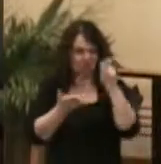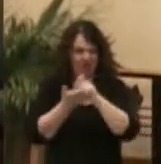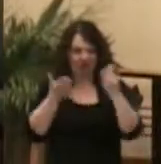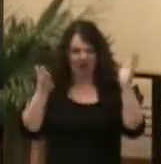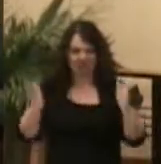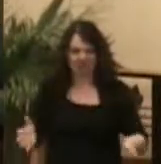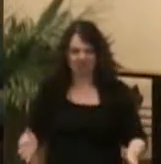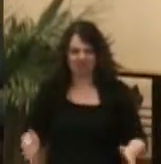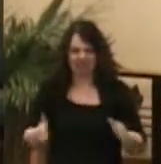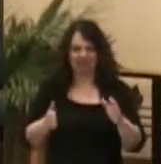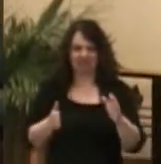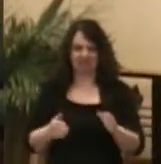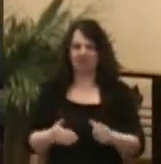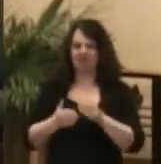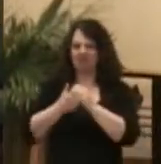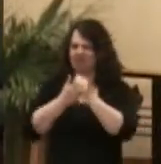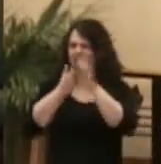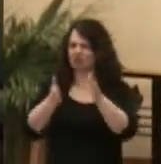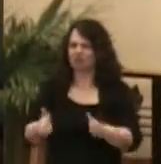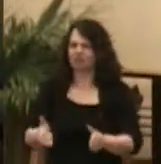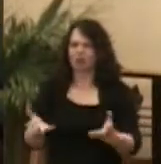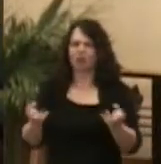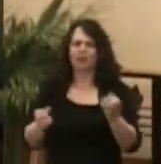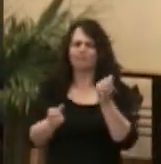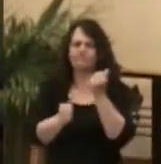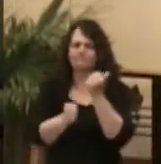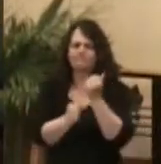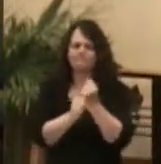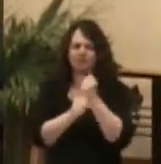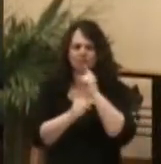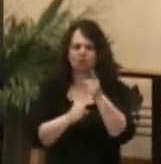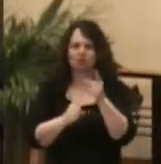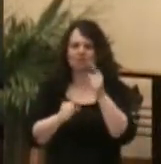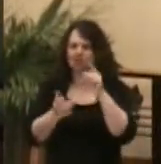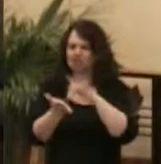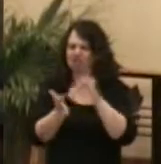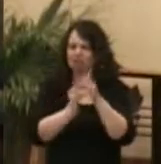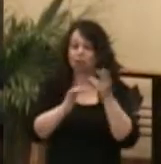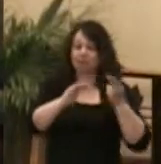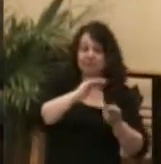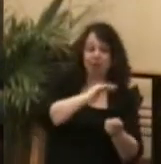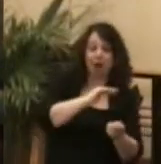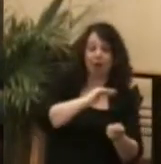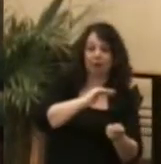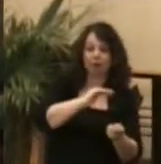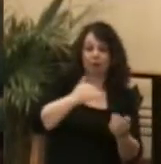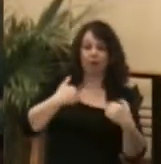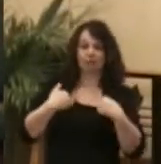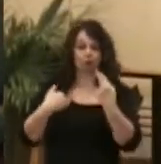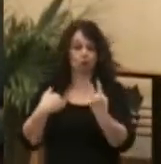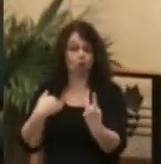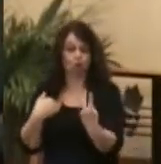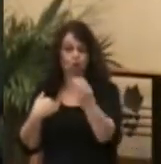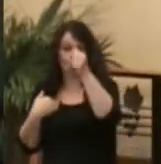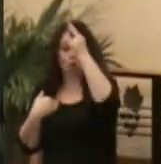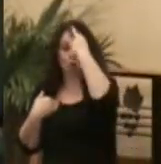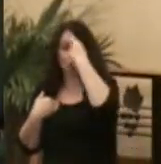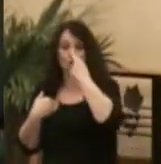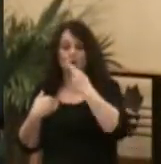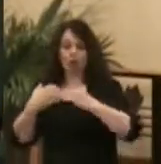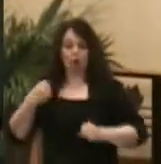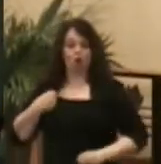people, they wanted to make sure that Jesus was still in there. So they posted guards. And